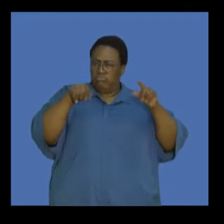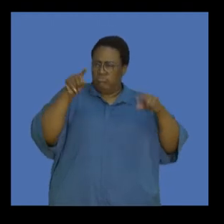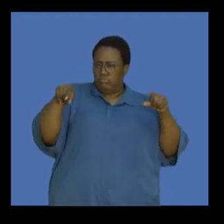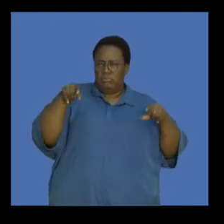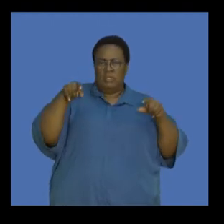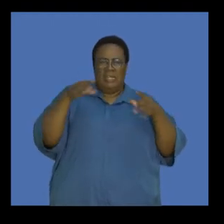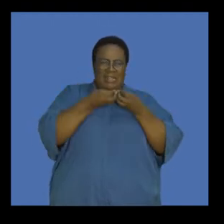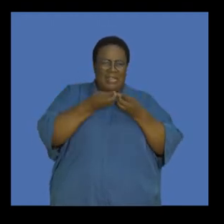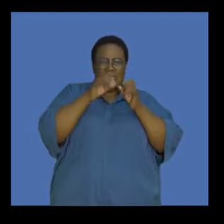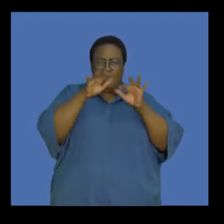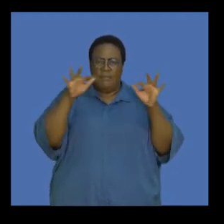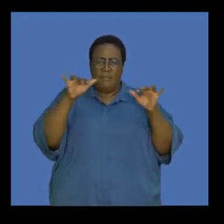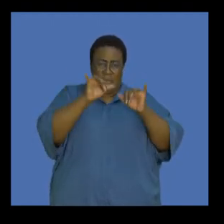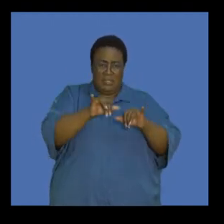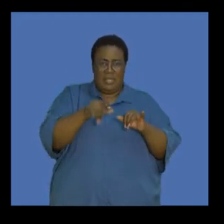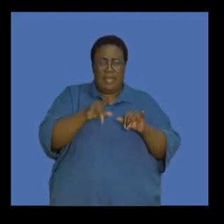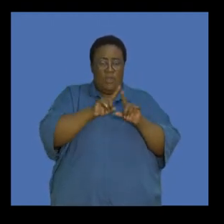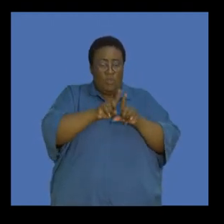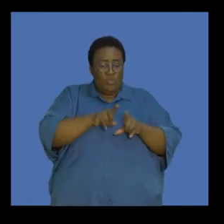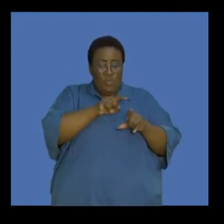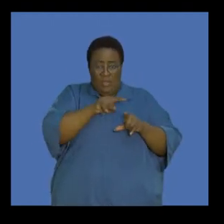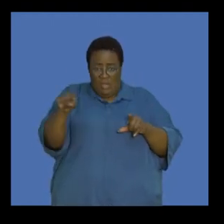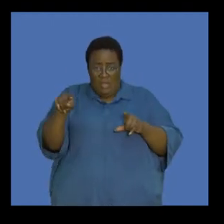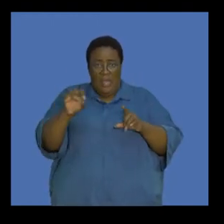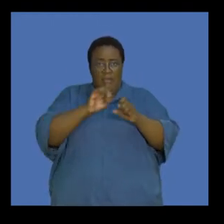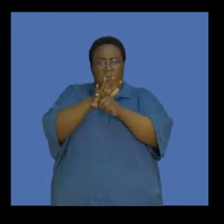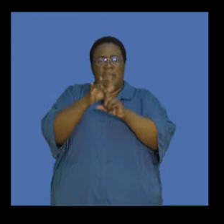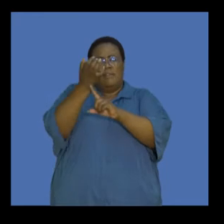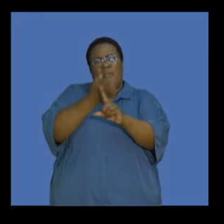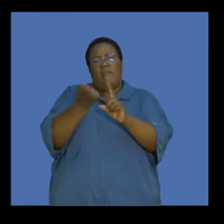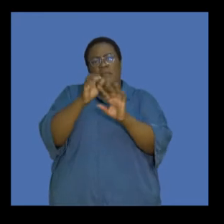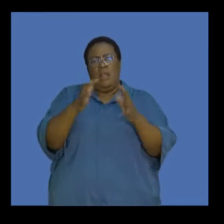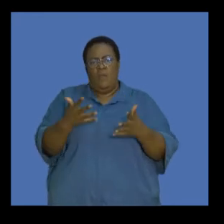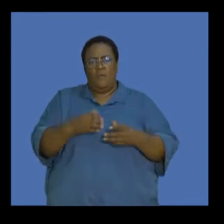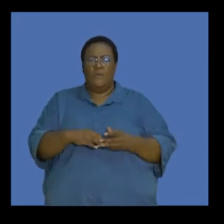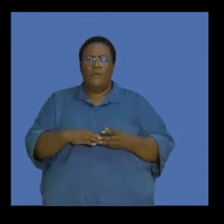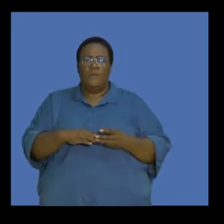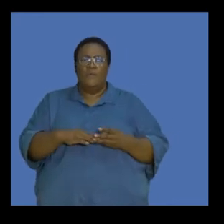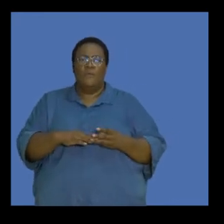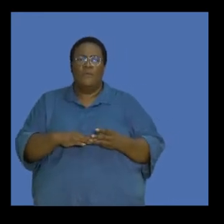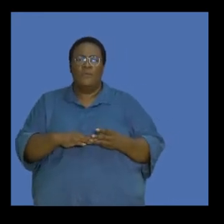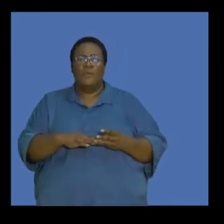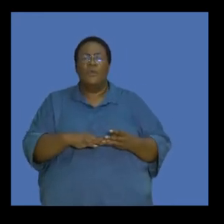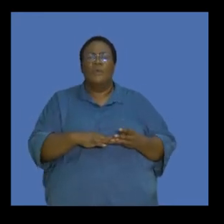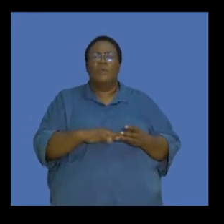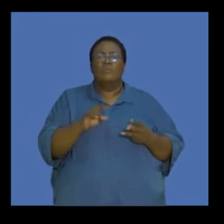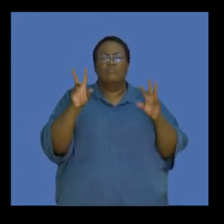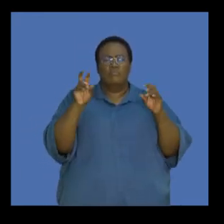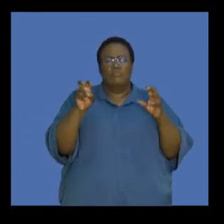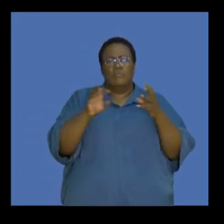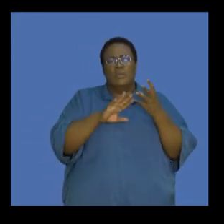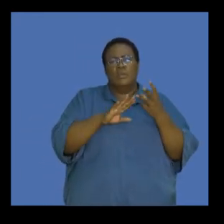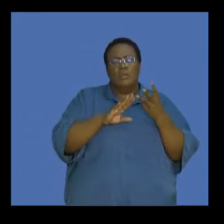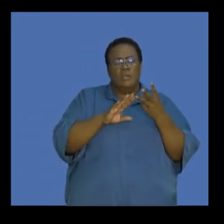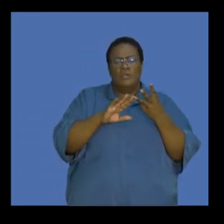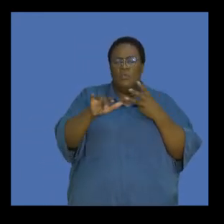to understand the context of what our impact has on biodiversity. We also need to look at the concept of desertification in